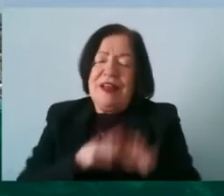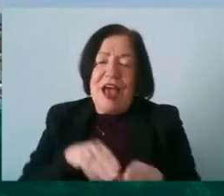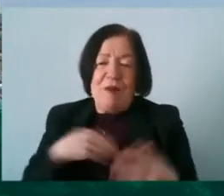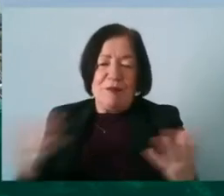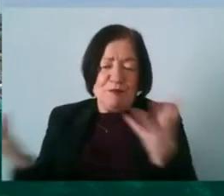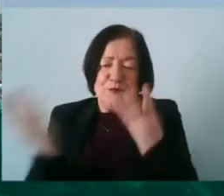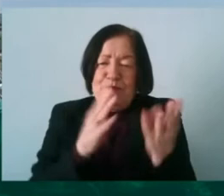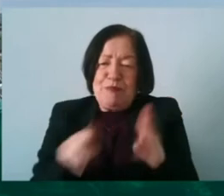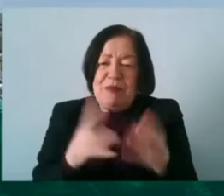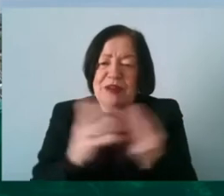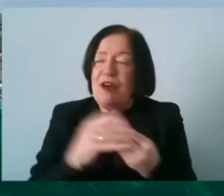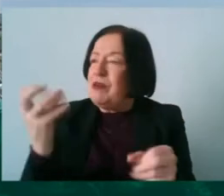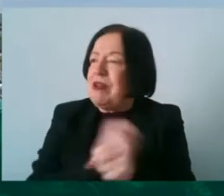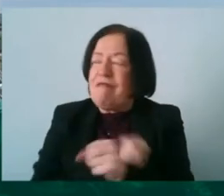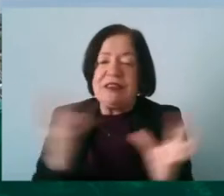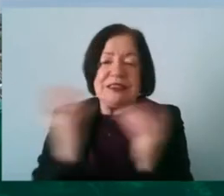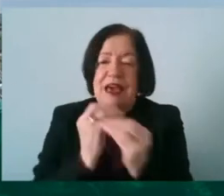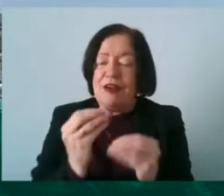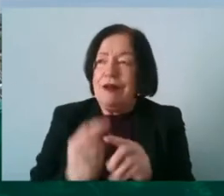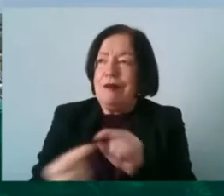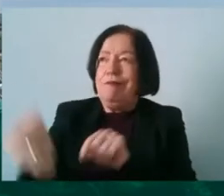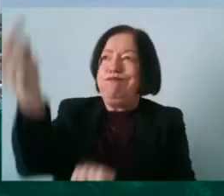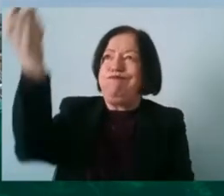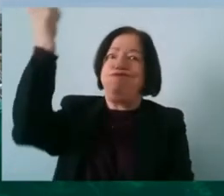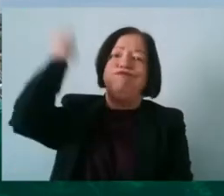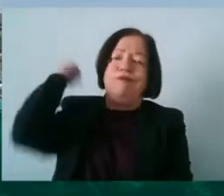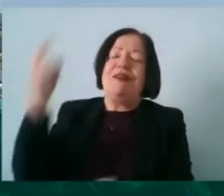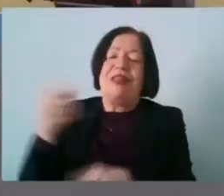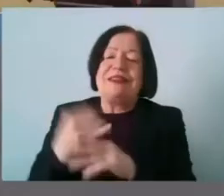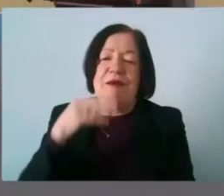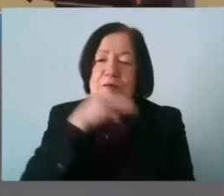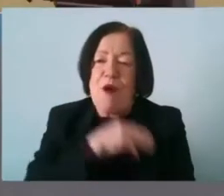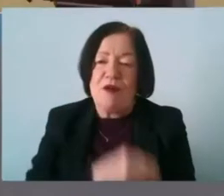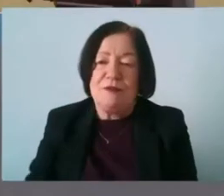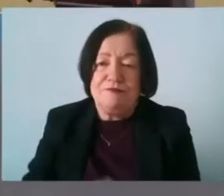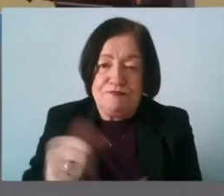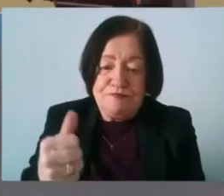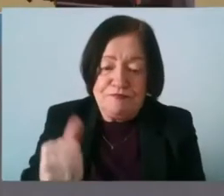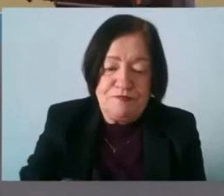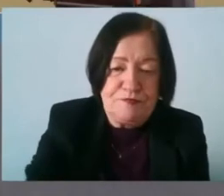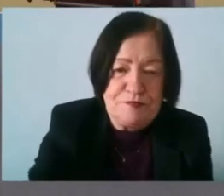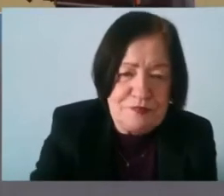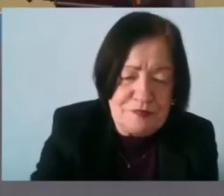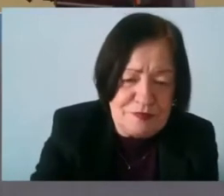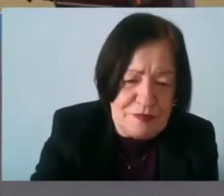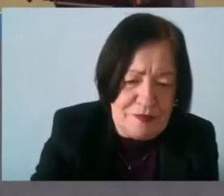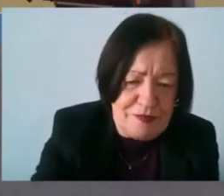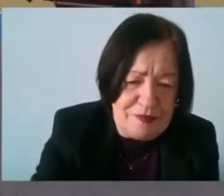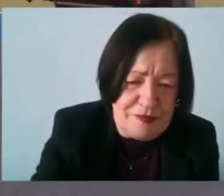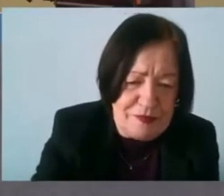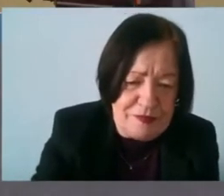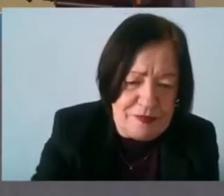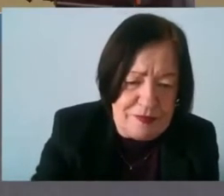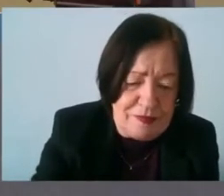who may not have been together for quite some time and that's very very important yeah i think one resounding theme as well of all the